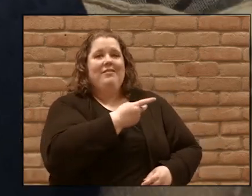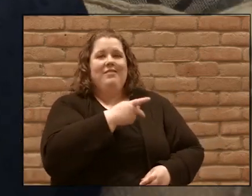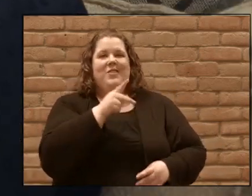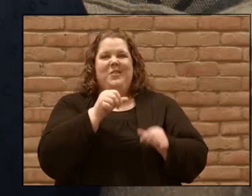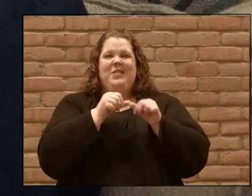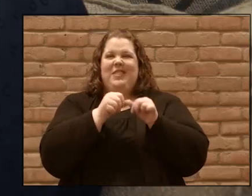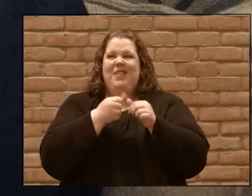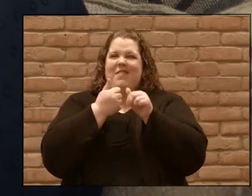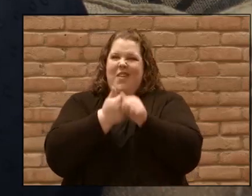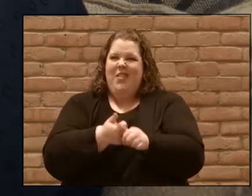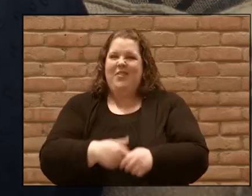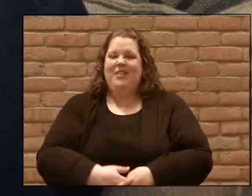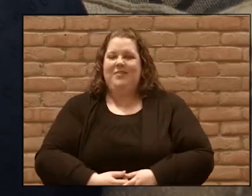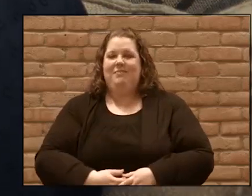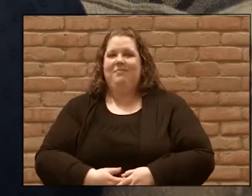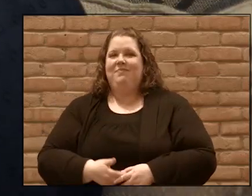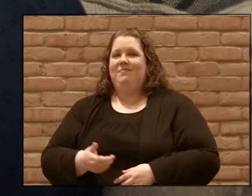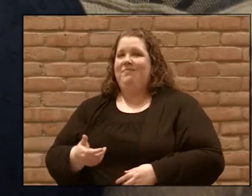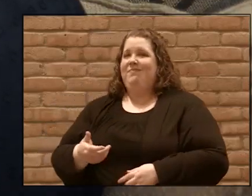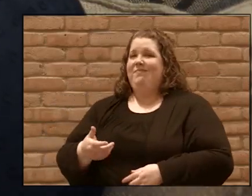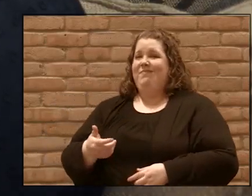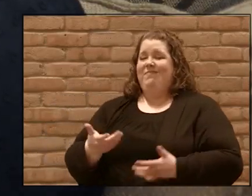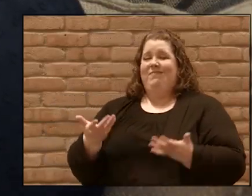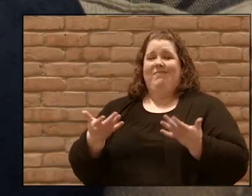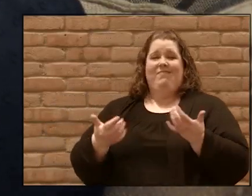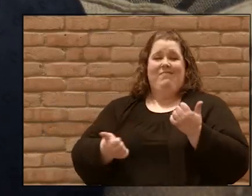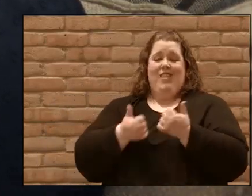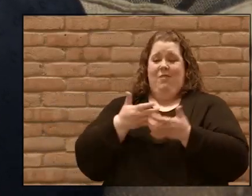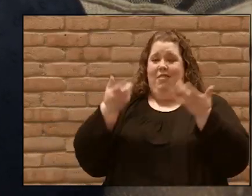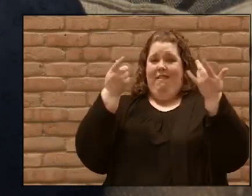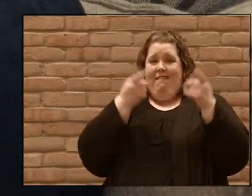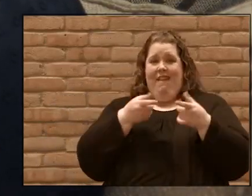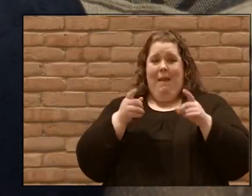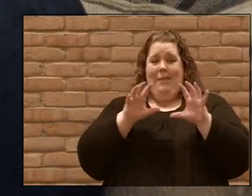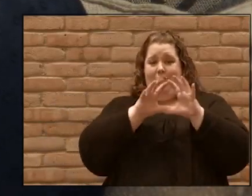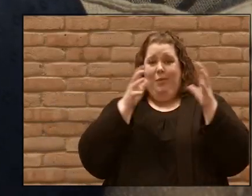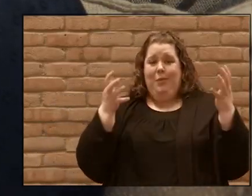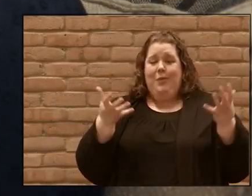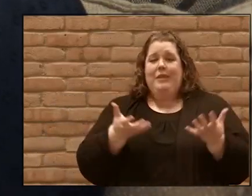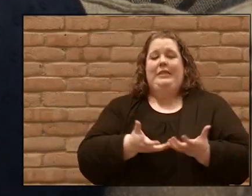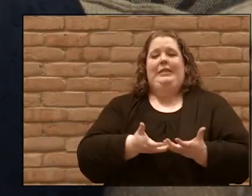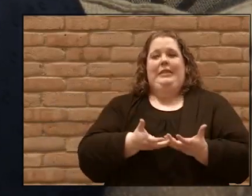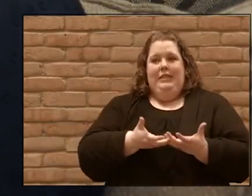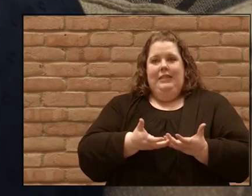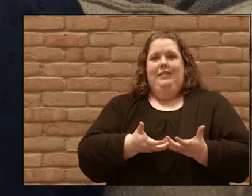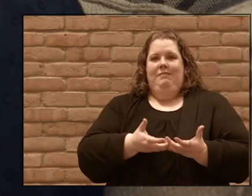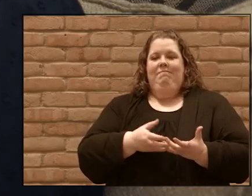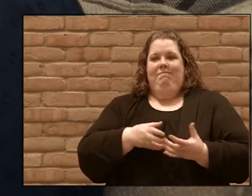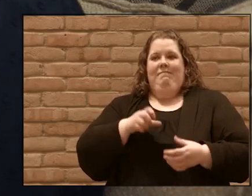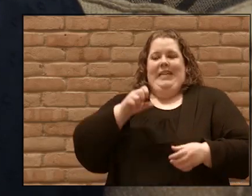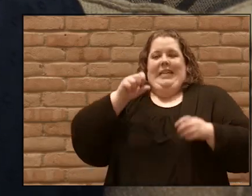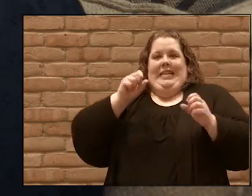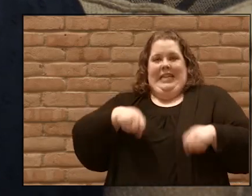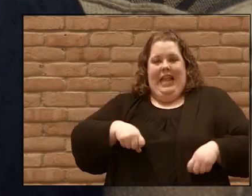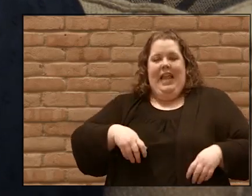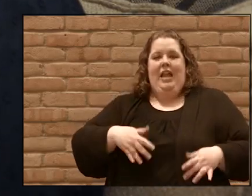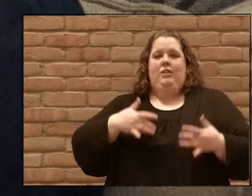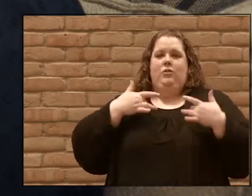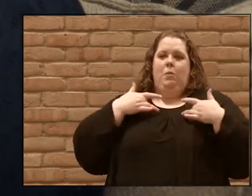all the things going on in the world today you can get depressed angry